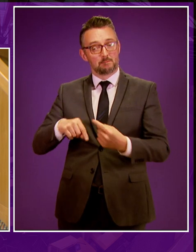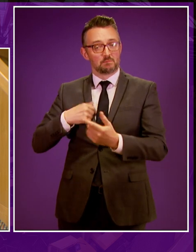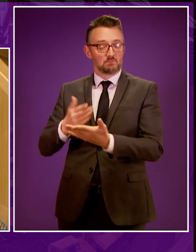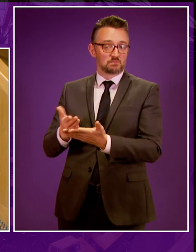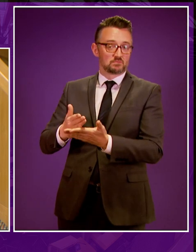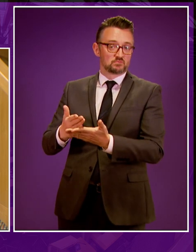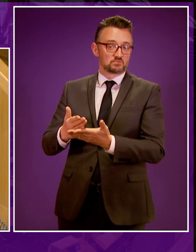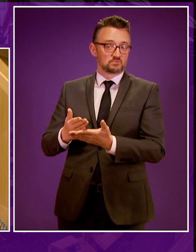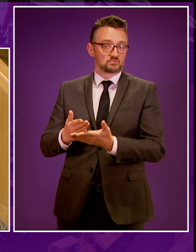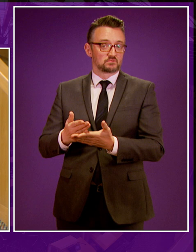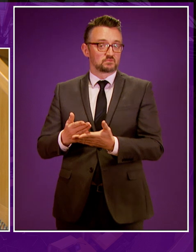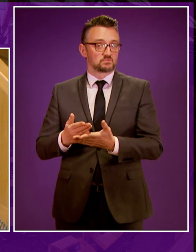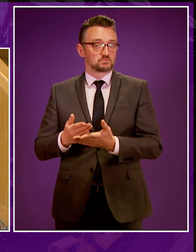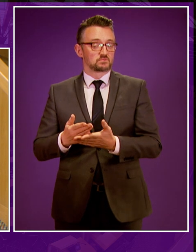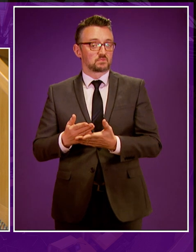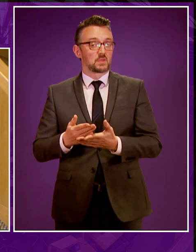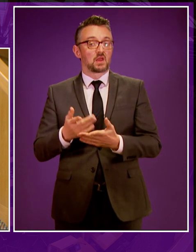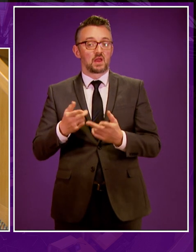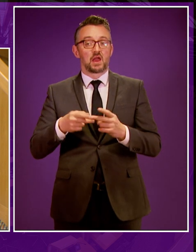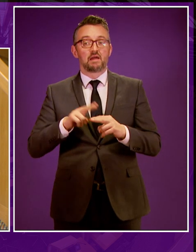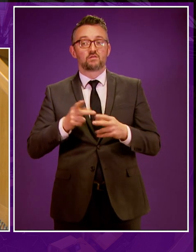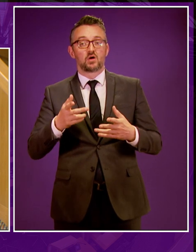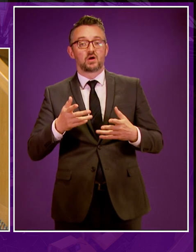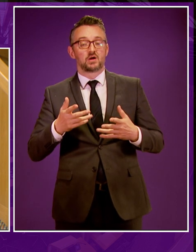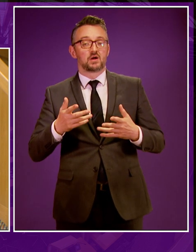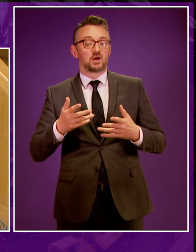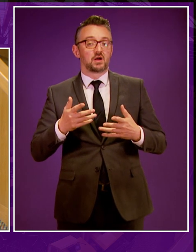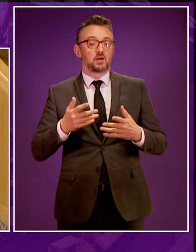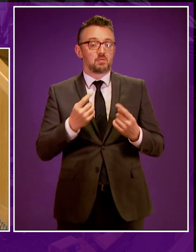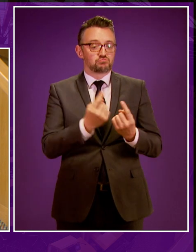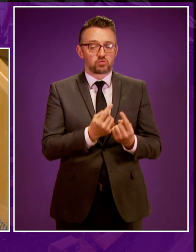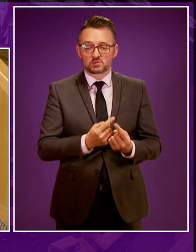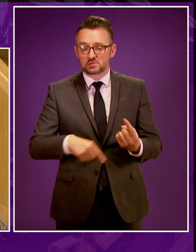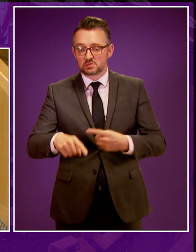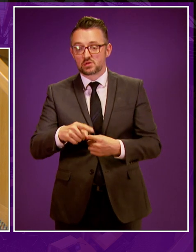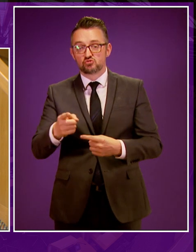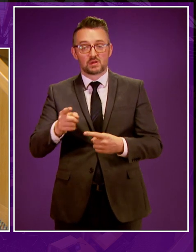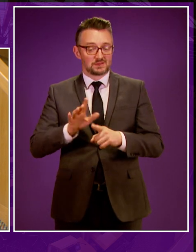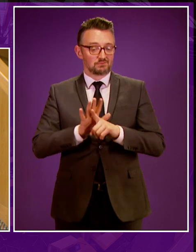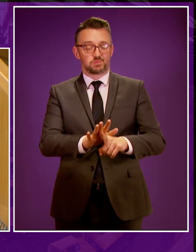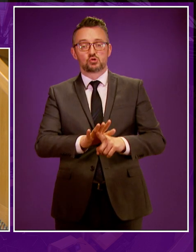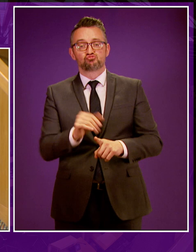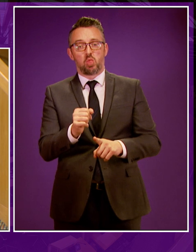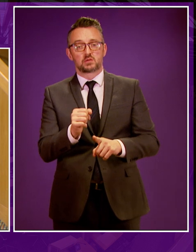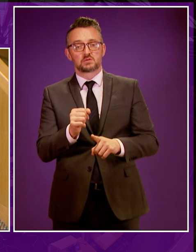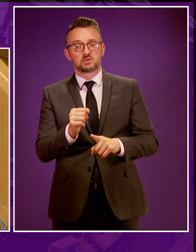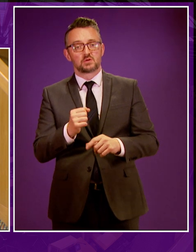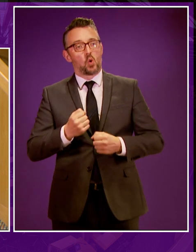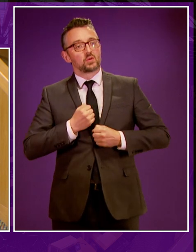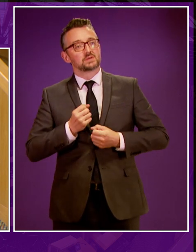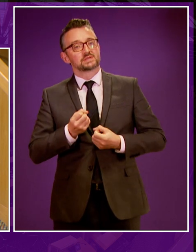So whether for energy or product, denying Scotland the security of its own supply